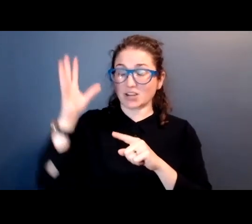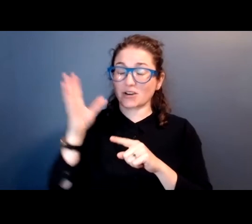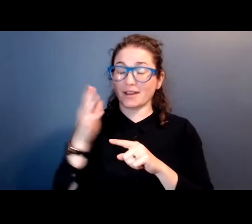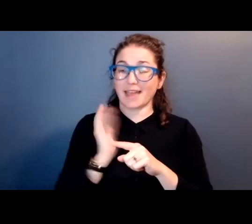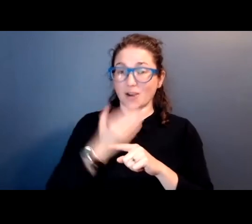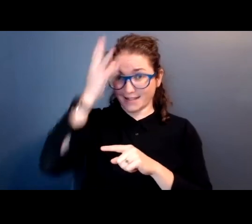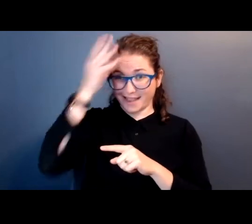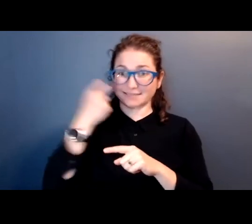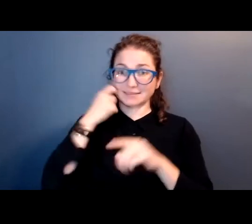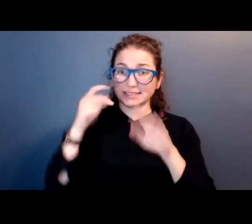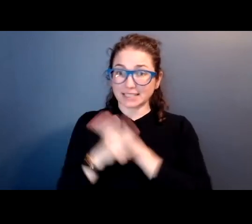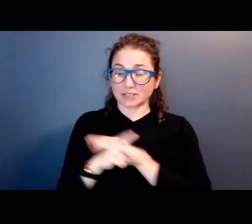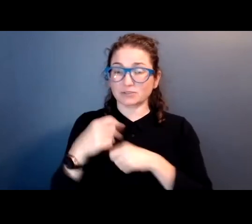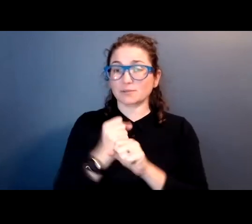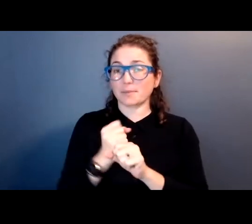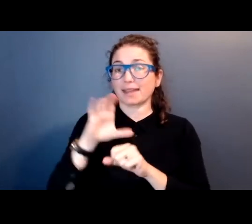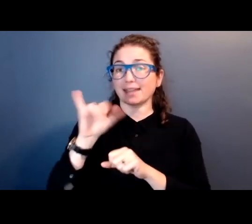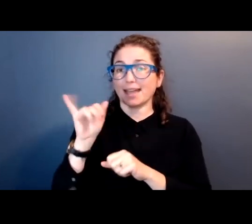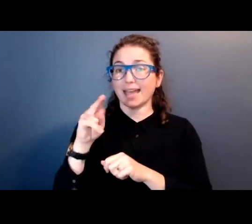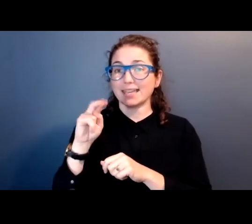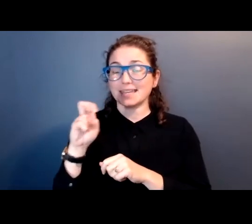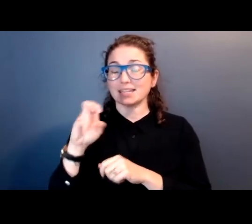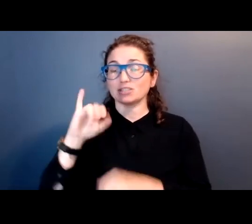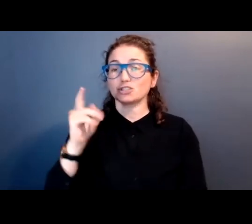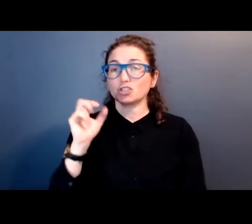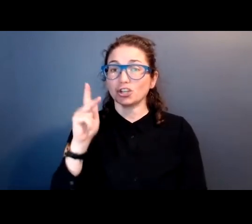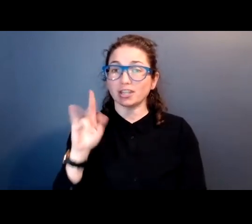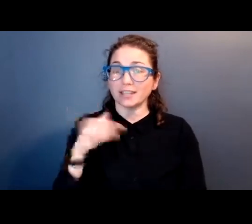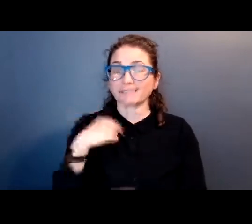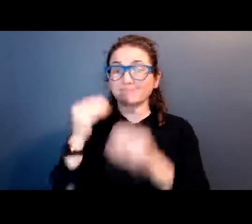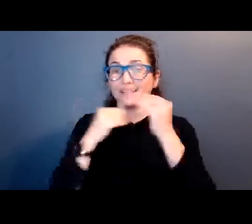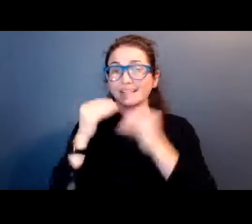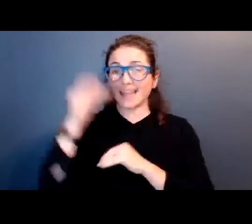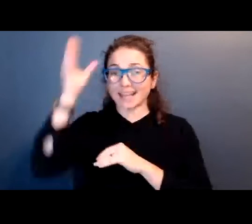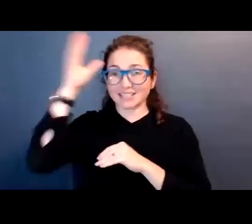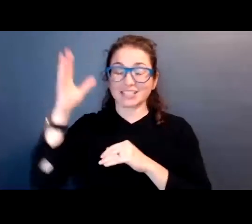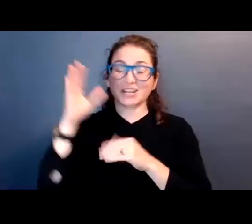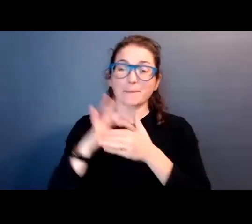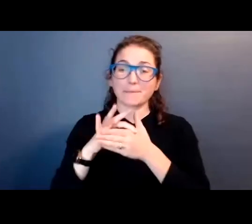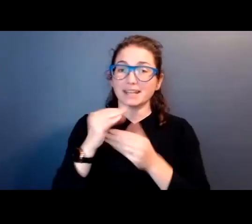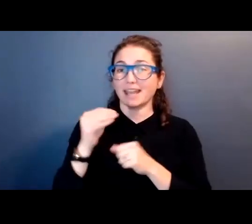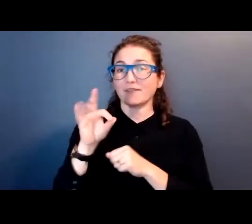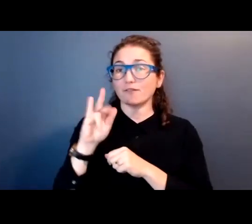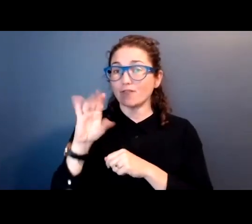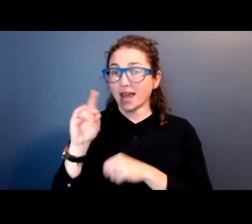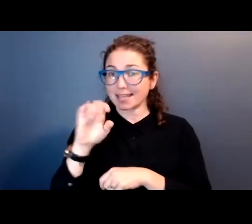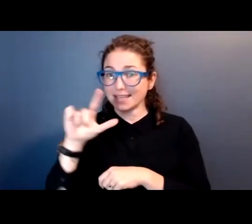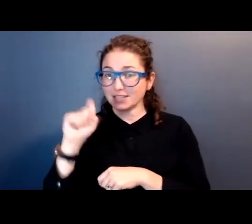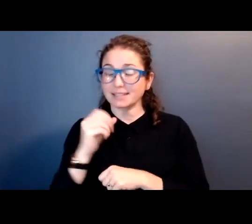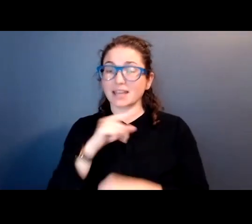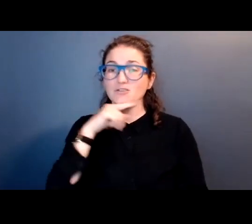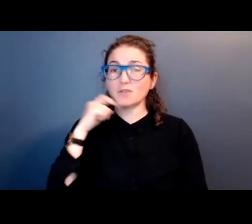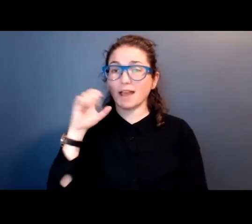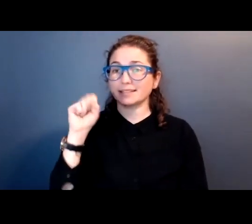and cayenne jerky to munch on, eating poofage steer meat and fried eels and dried smoked salmon,